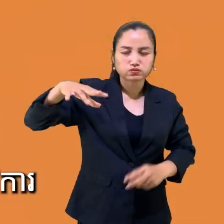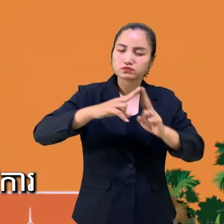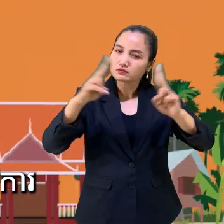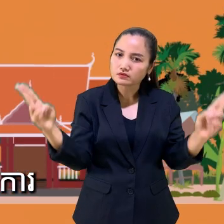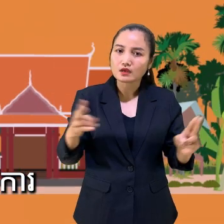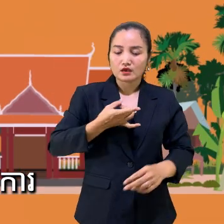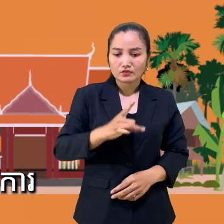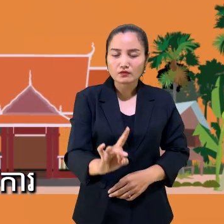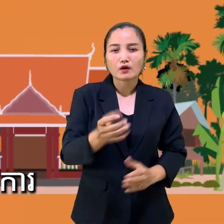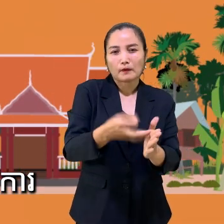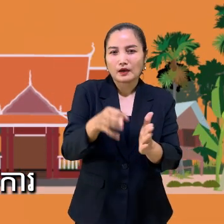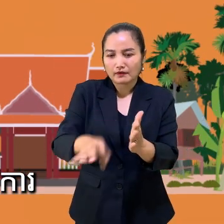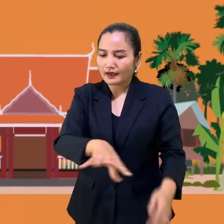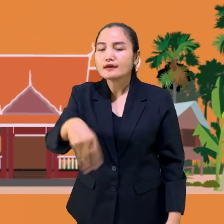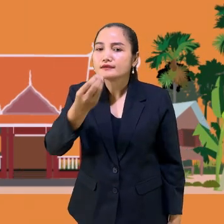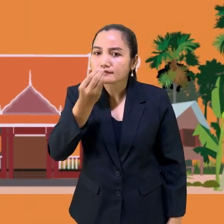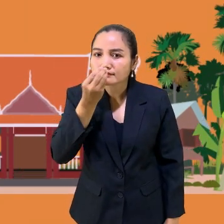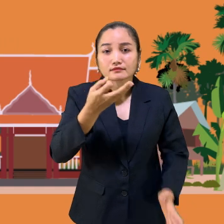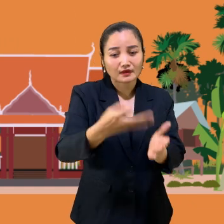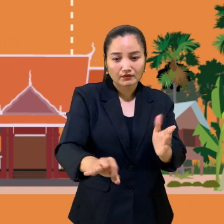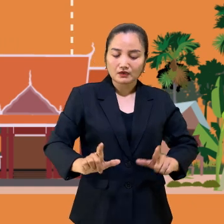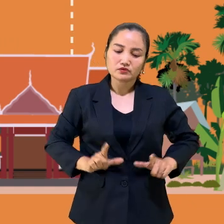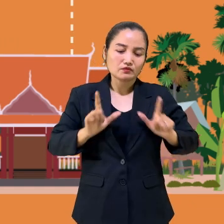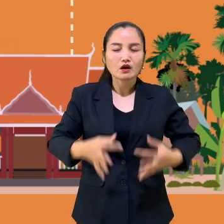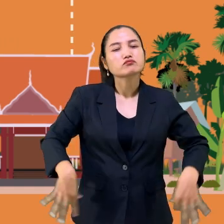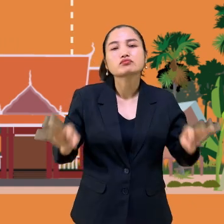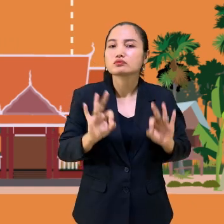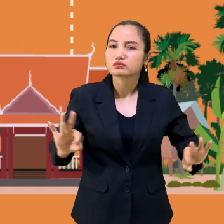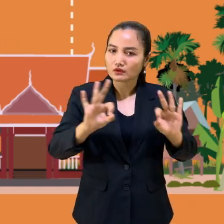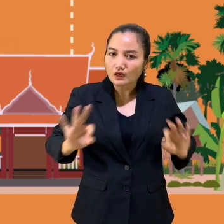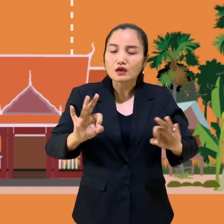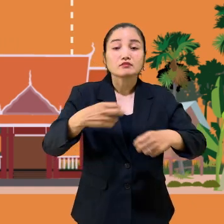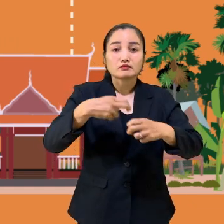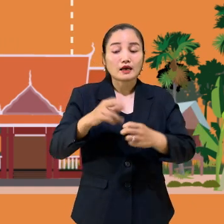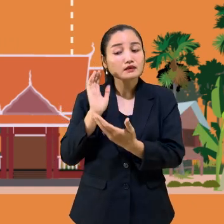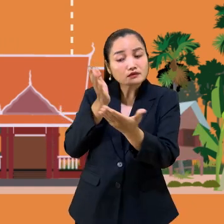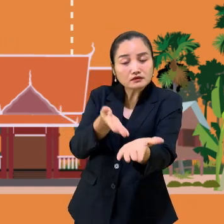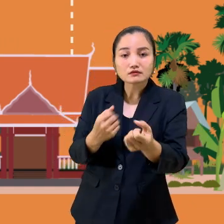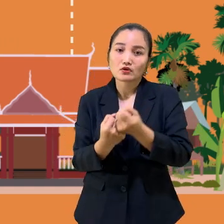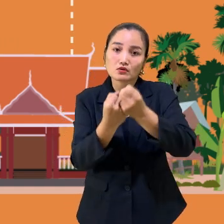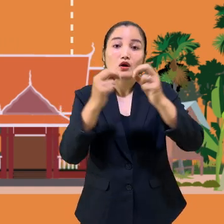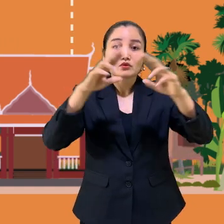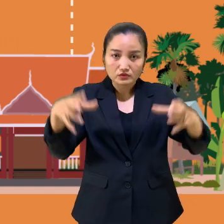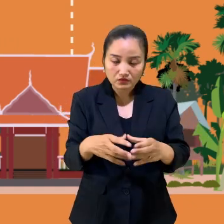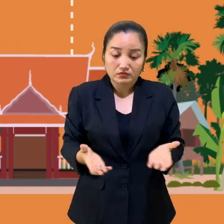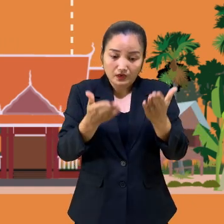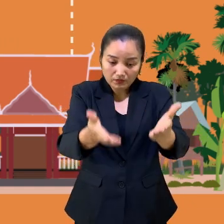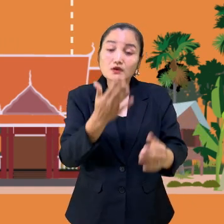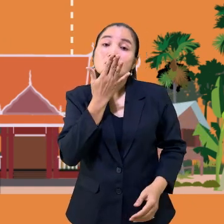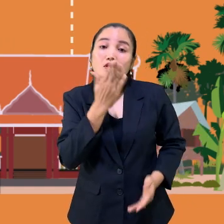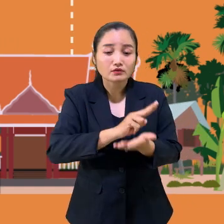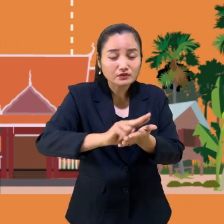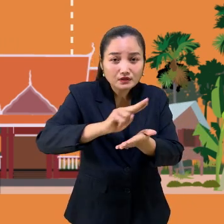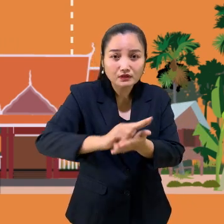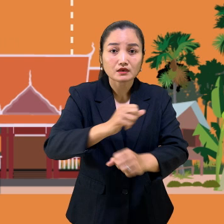insufficient basic social services, particularly in health and nutrition, followed by inadequate livelihoods and social protection,